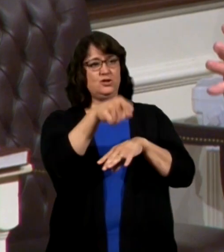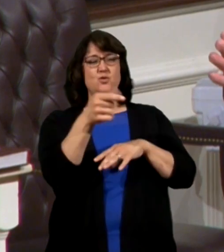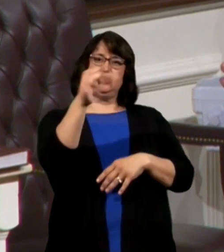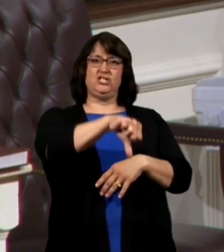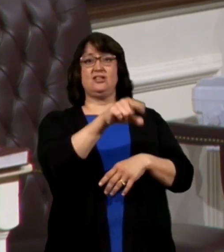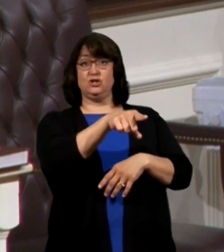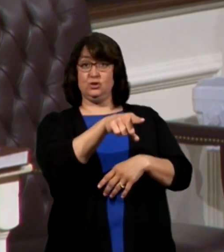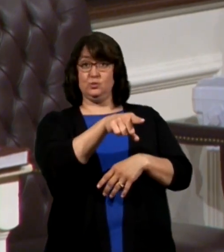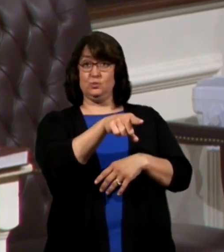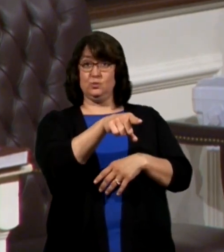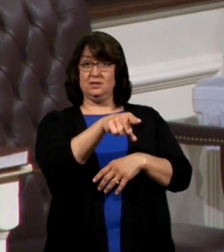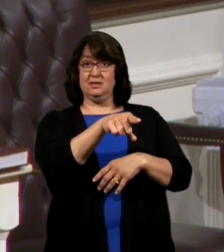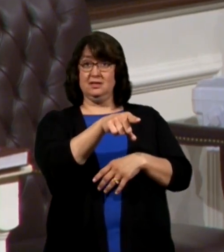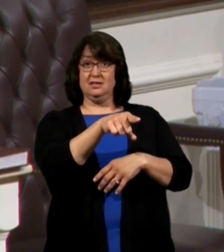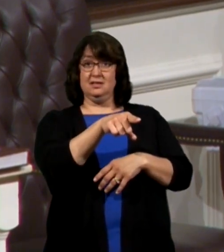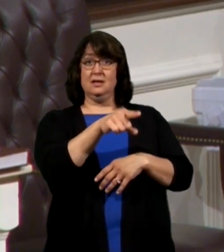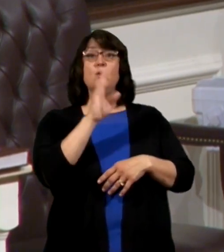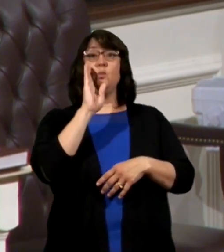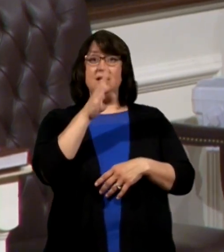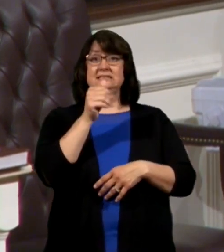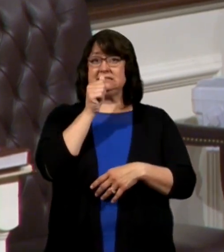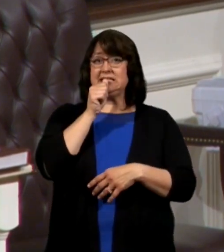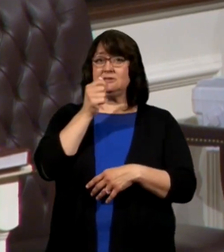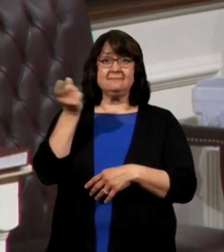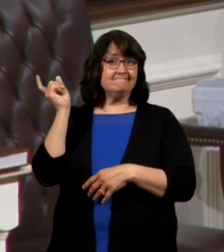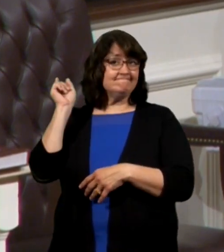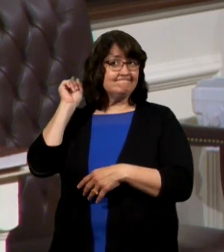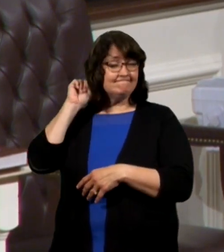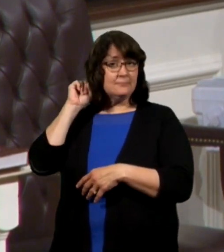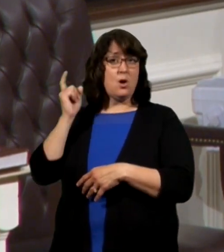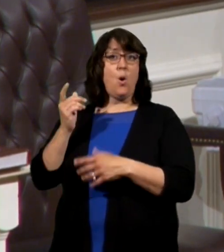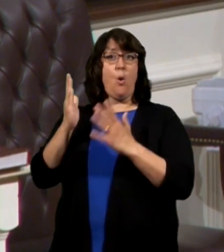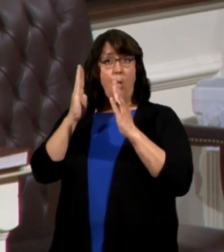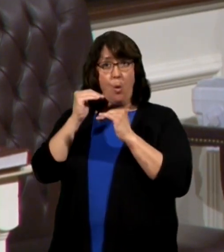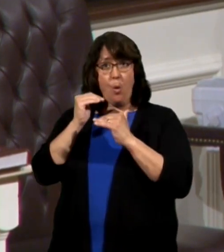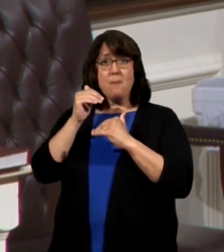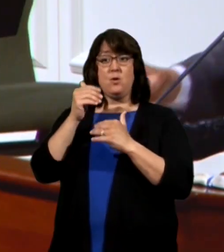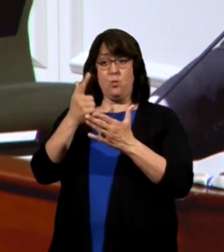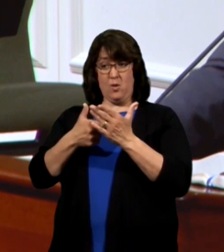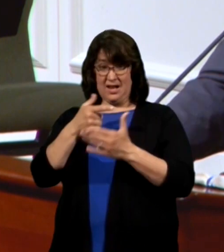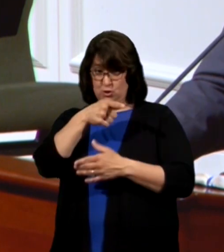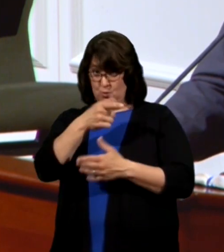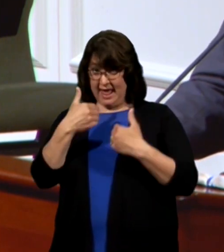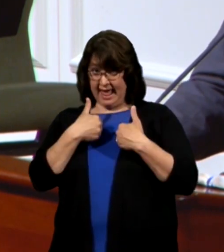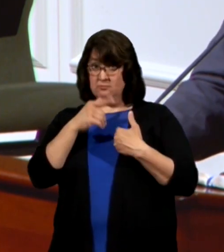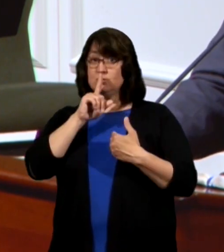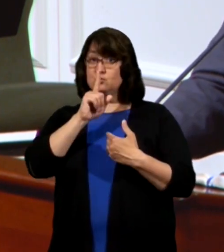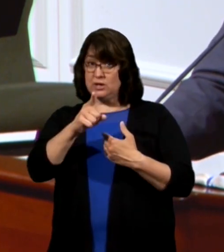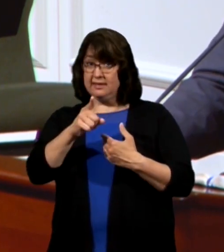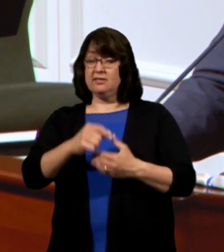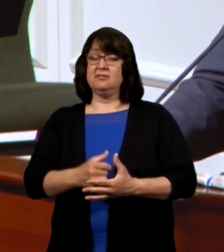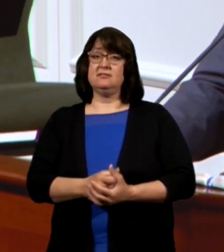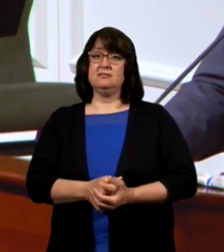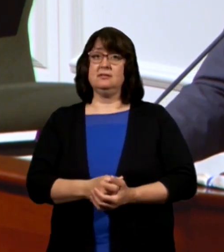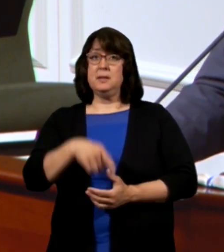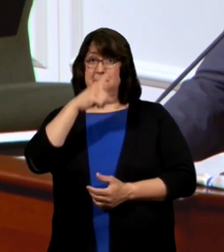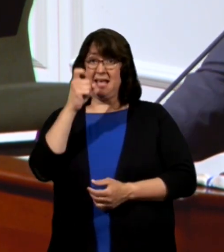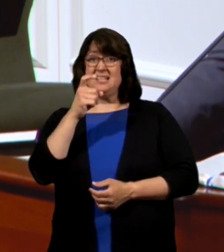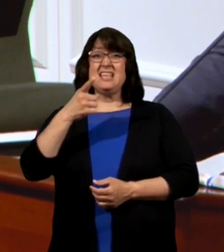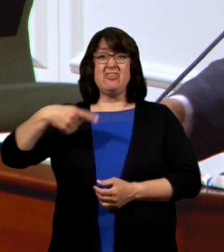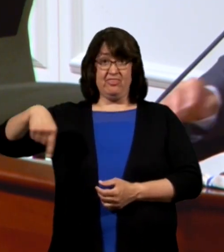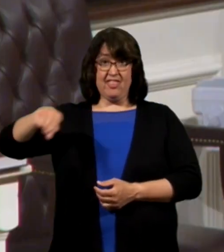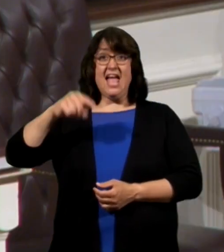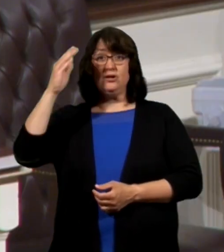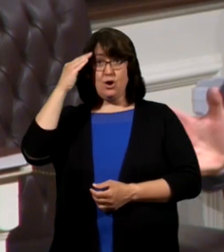reject you secretly hope in their heart of hearts that what you have is real because they